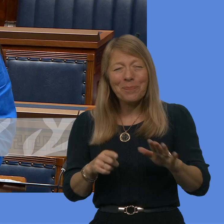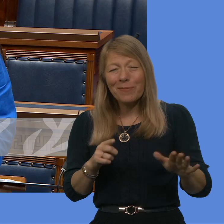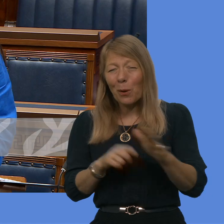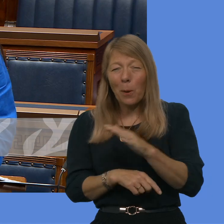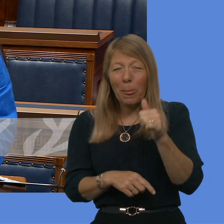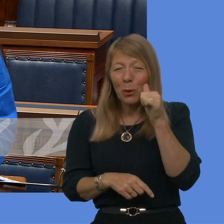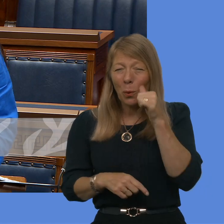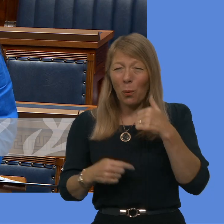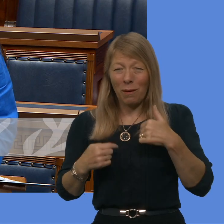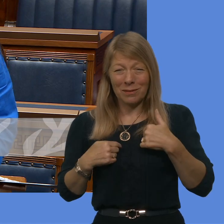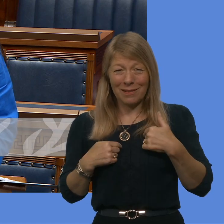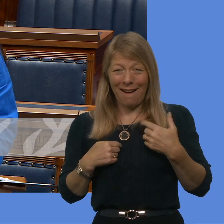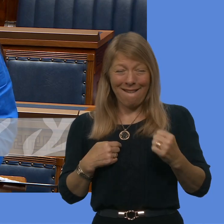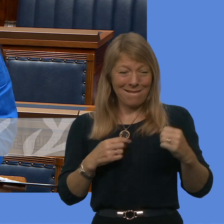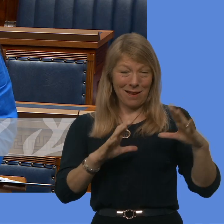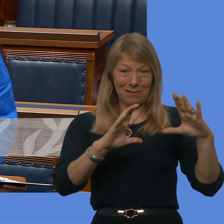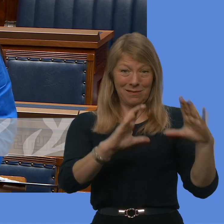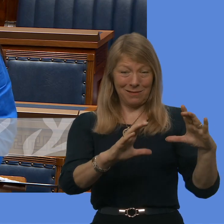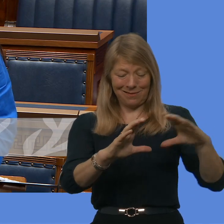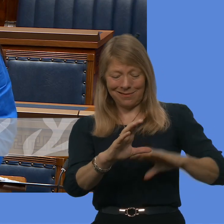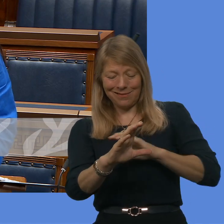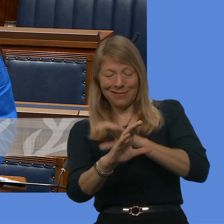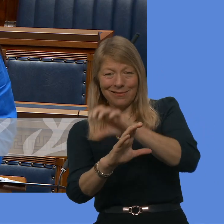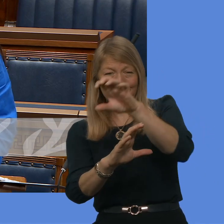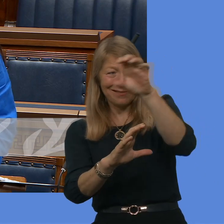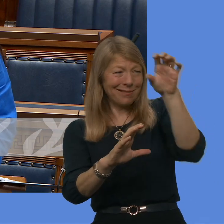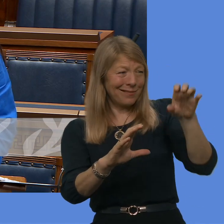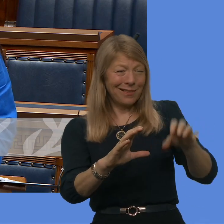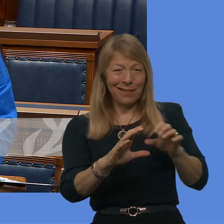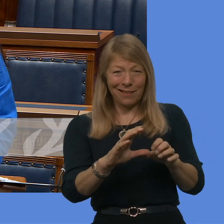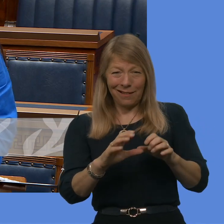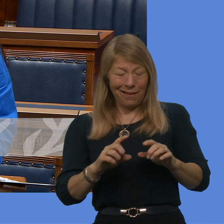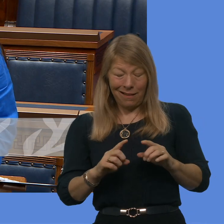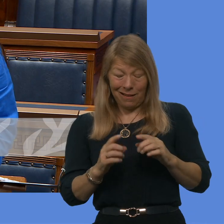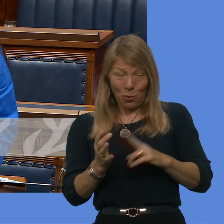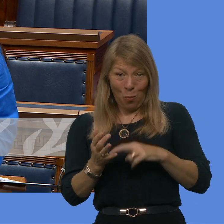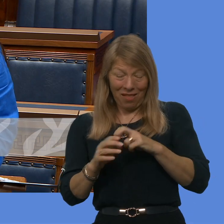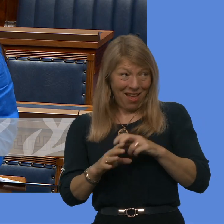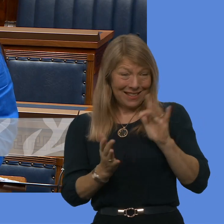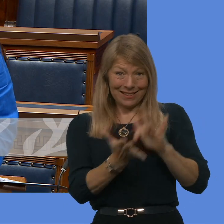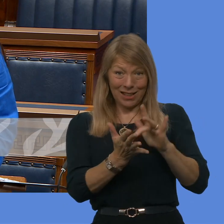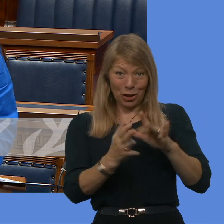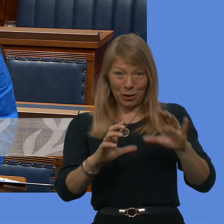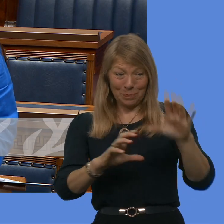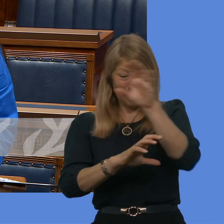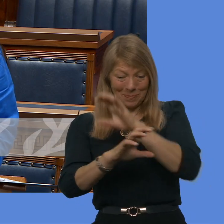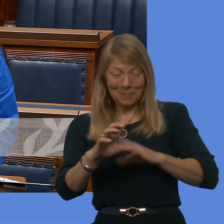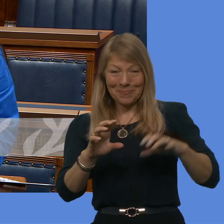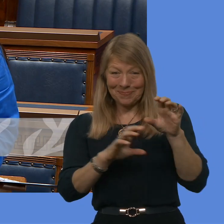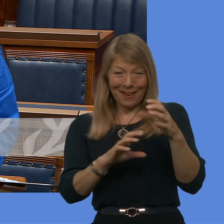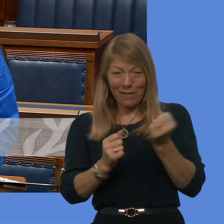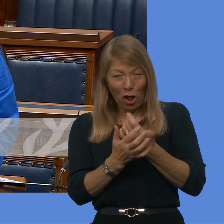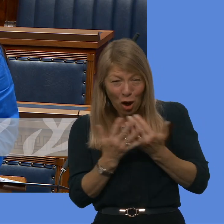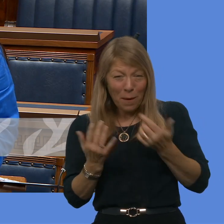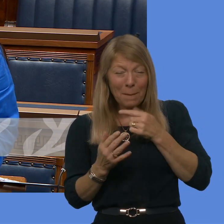our constituencies that touch on Loughnay, but we also know it's a Northern Ireland-wide issue. It was disappointing. I have to say that not all ministers